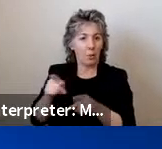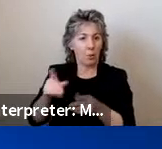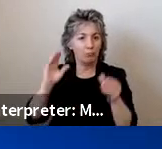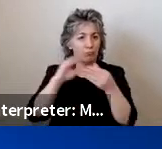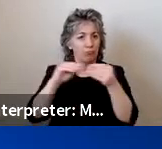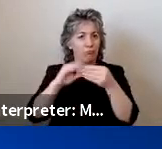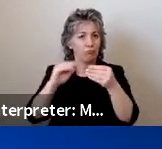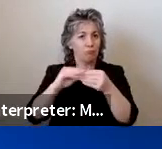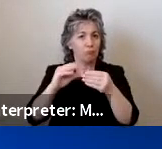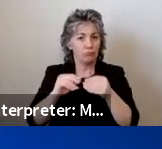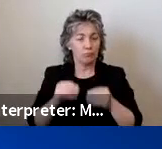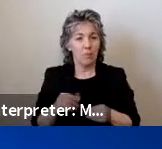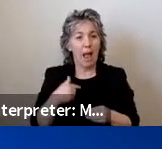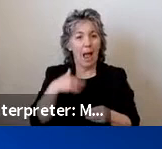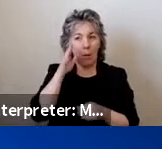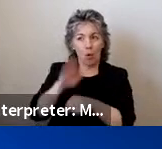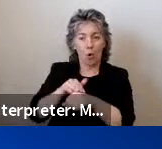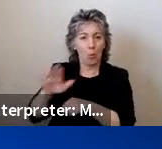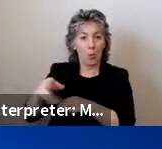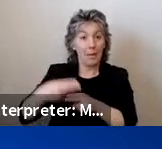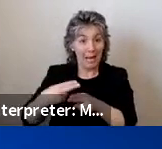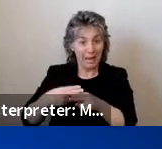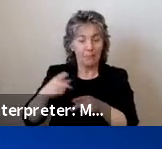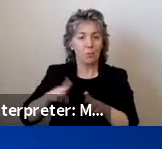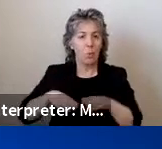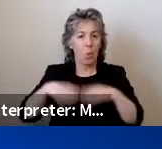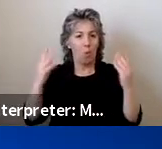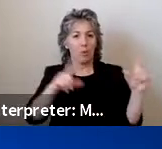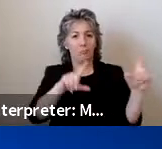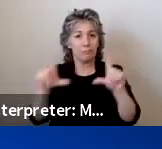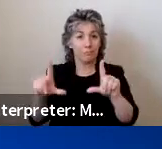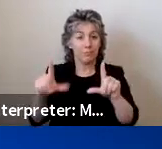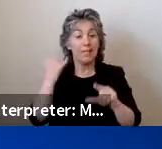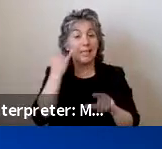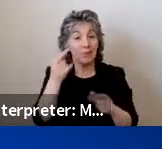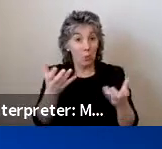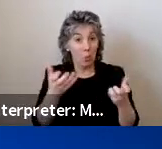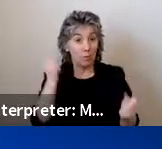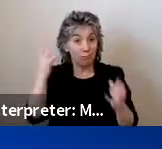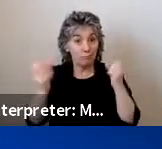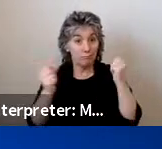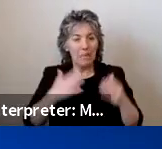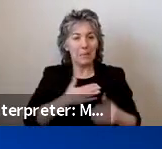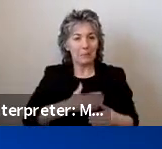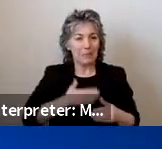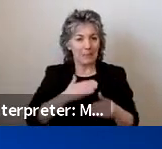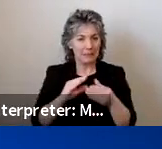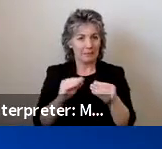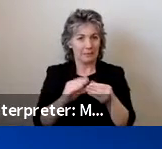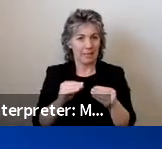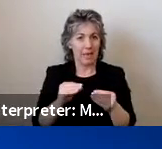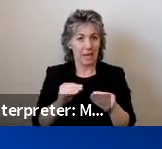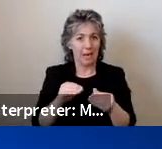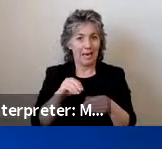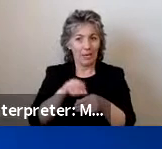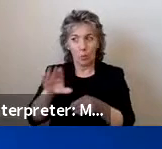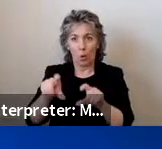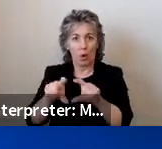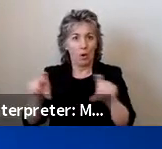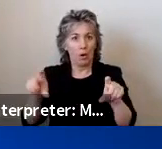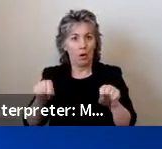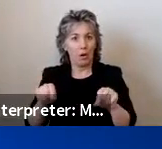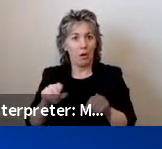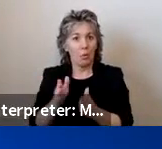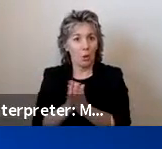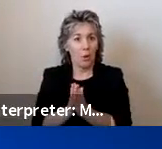it's your turn to unmute yourself and speak. If you wish to be visible for signing, please indicate so in your request. We have